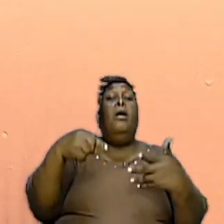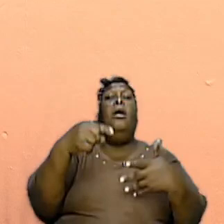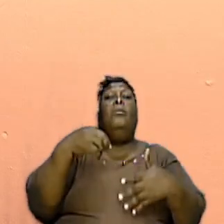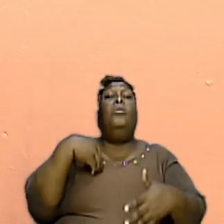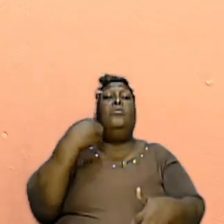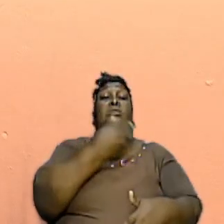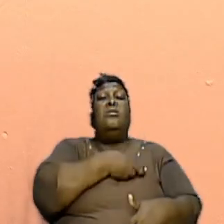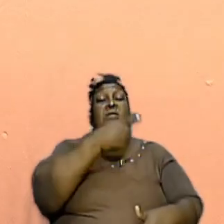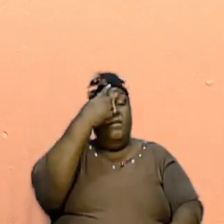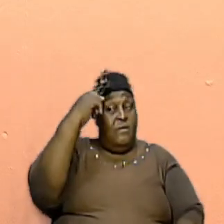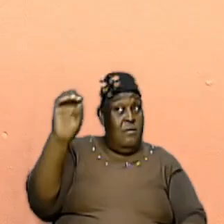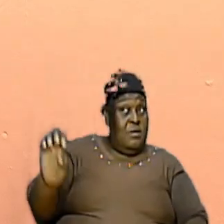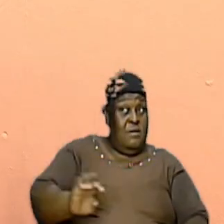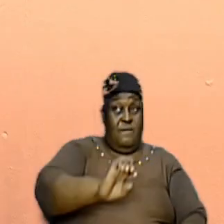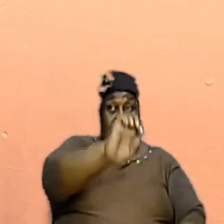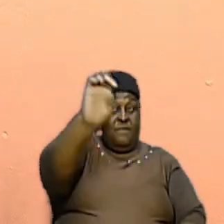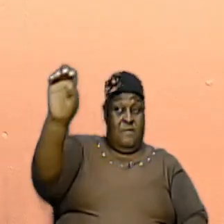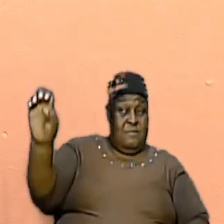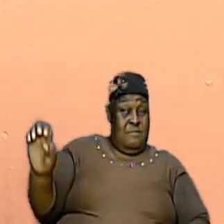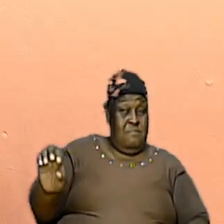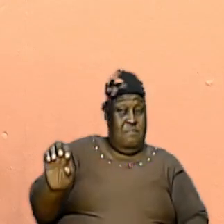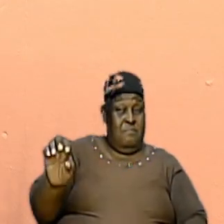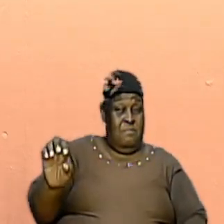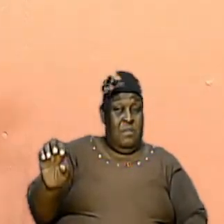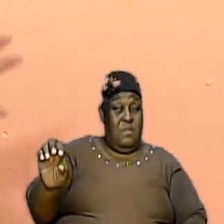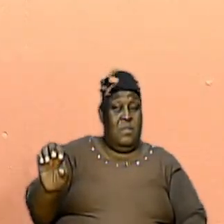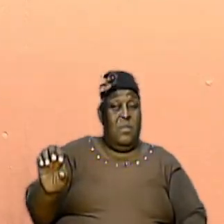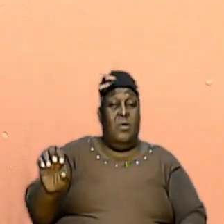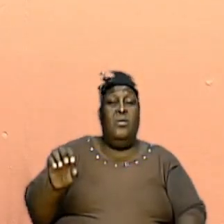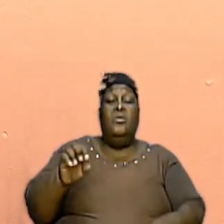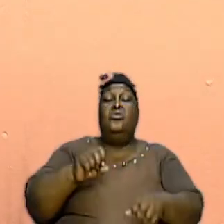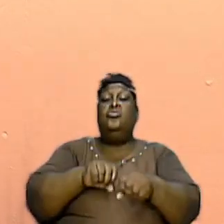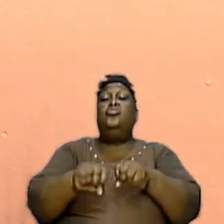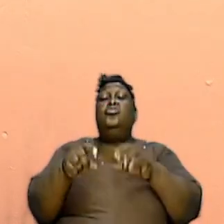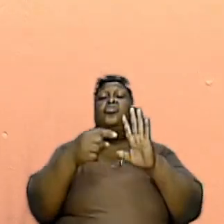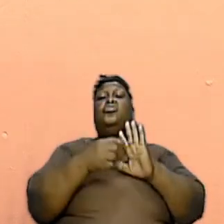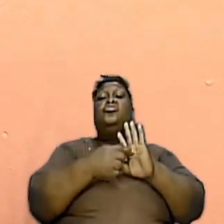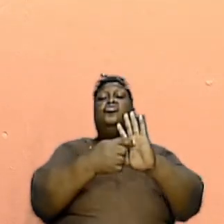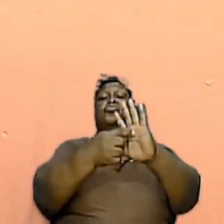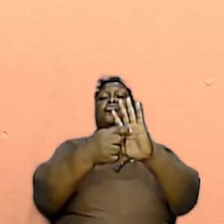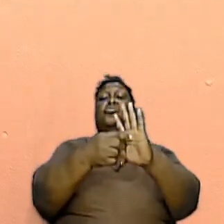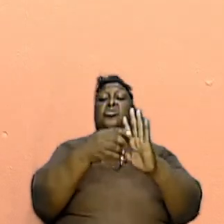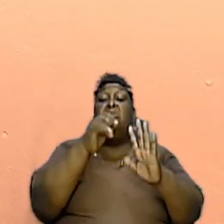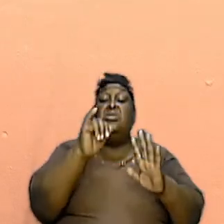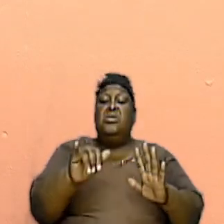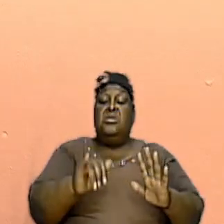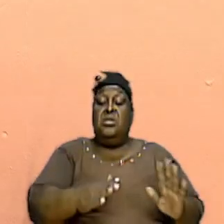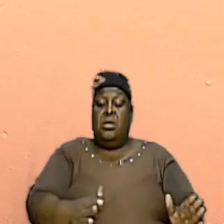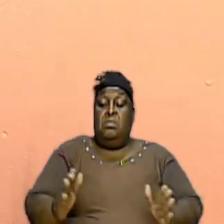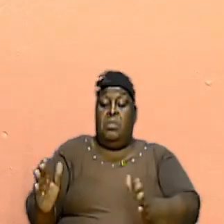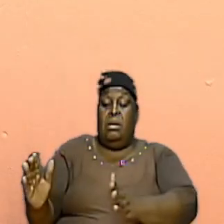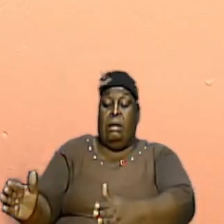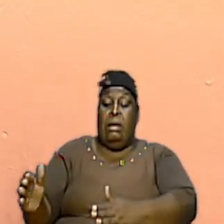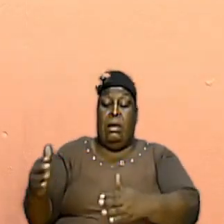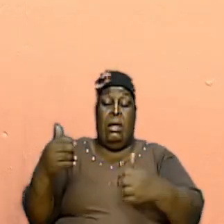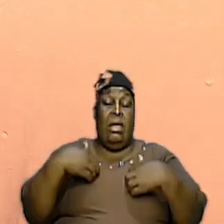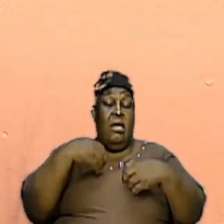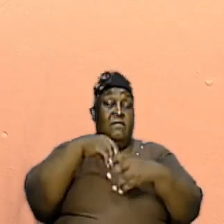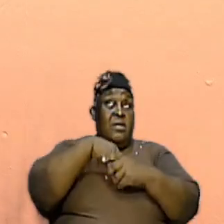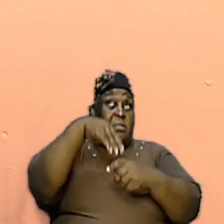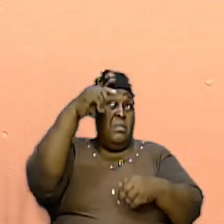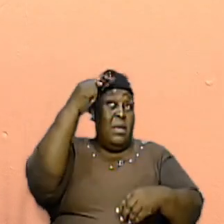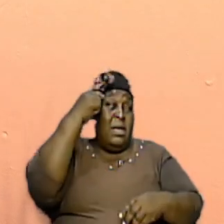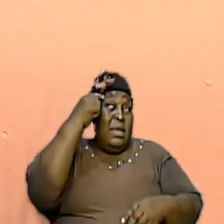forever and forever. And so He started to show that plan that He had in His mind from way back there